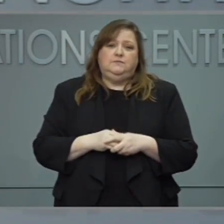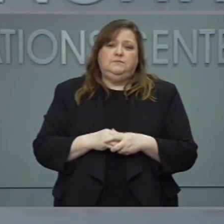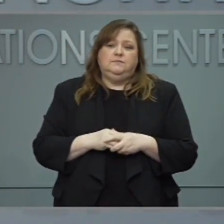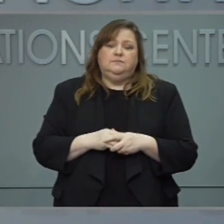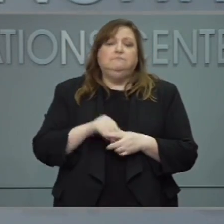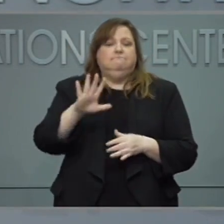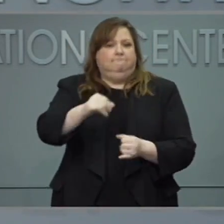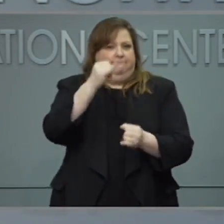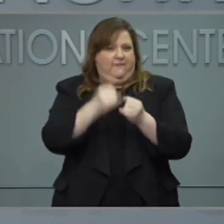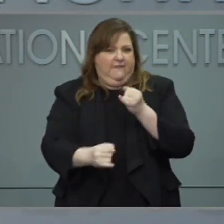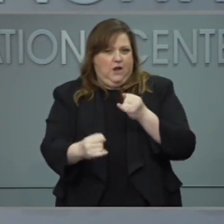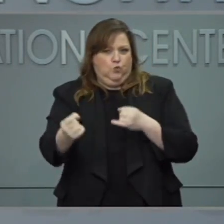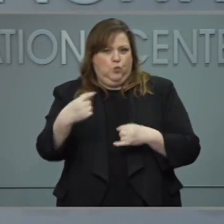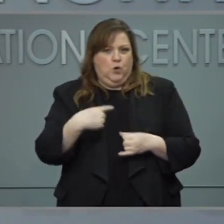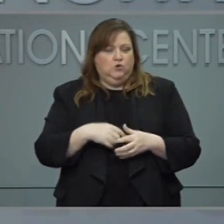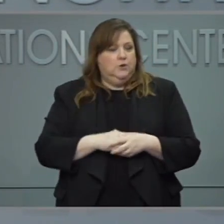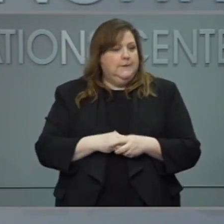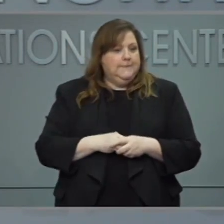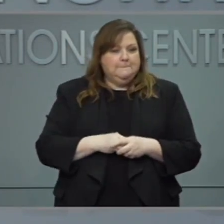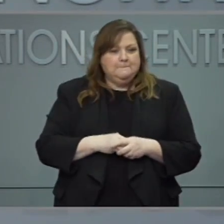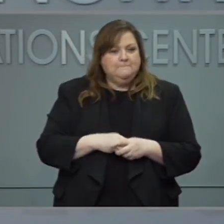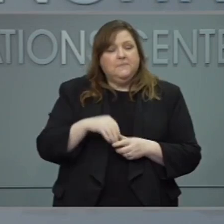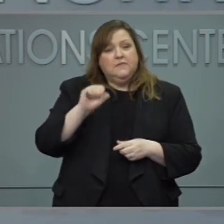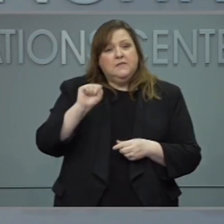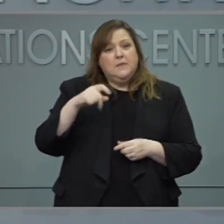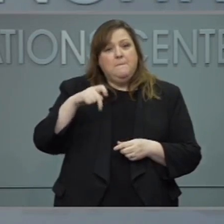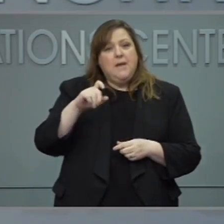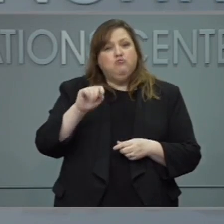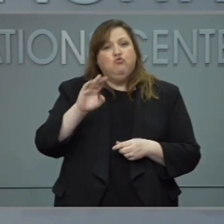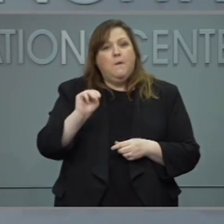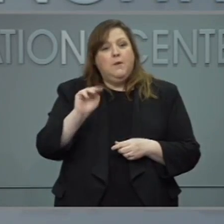Our final question today is from Reuben Jones of Spectrum News.